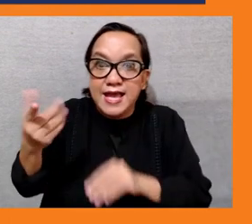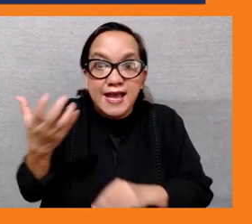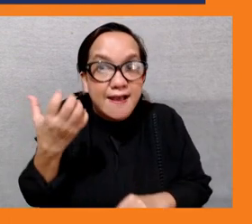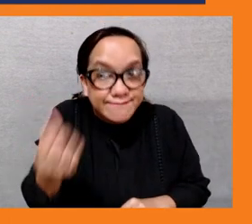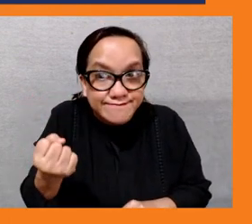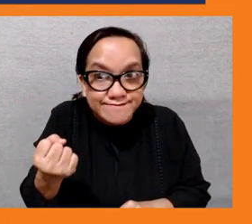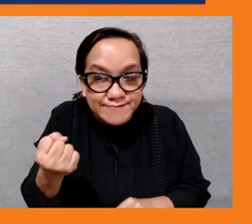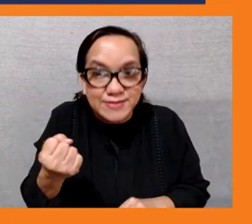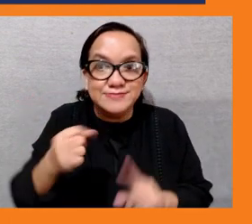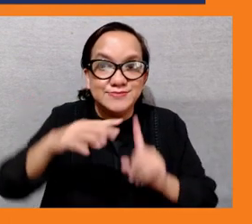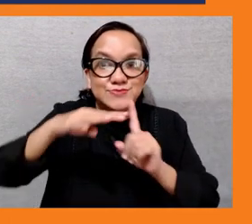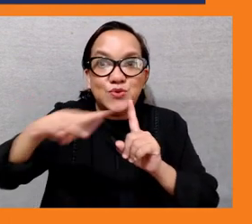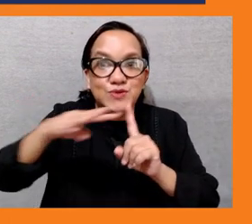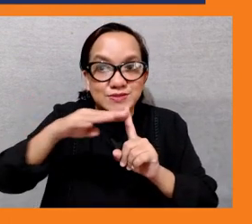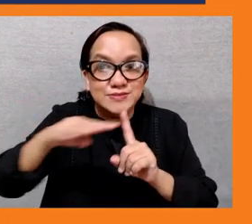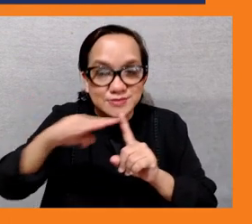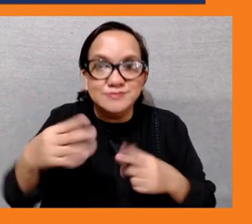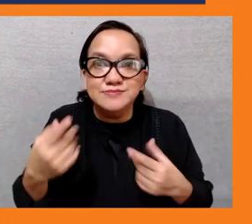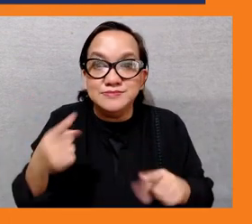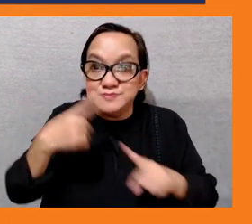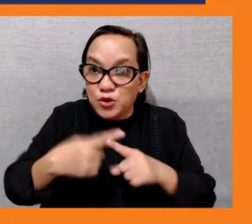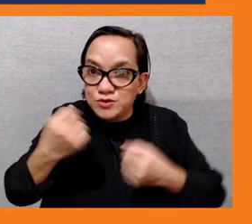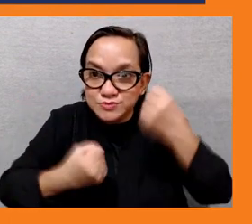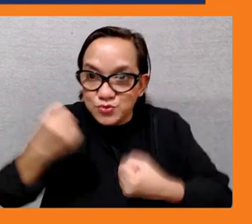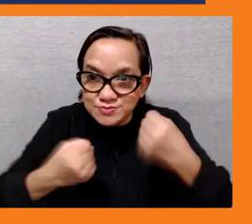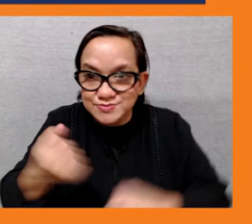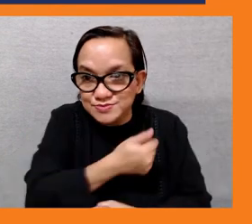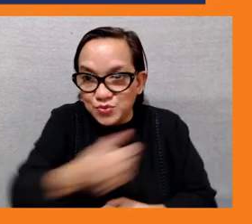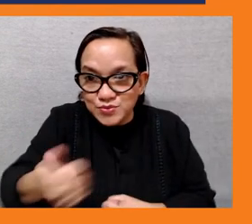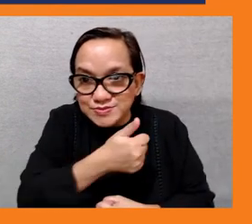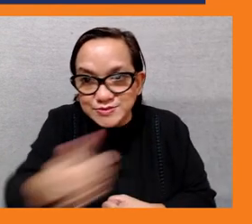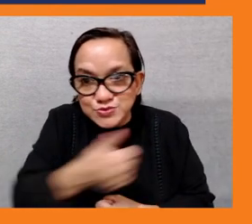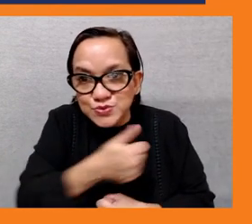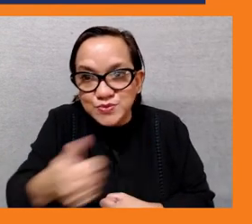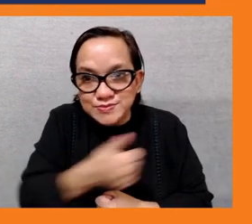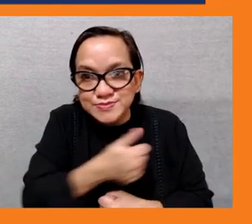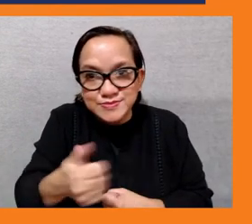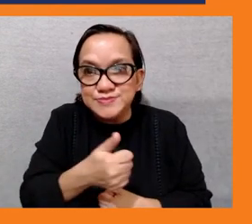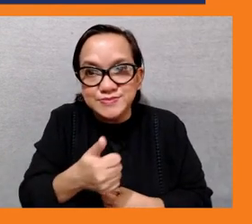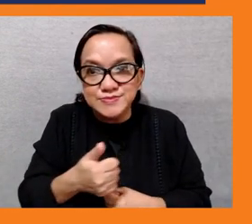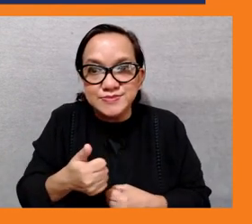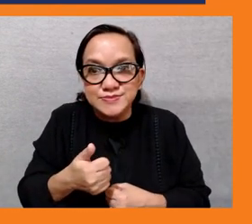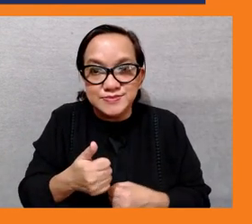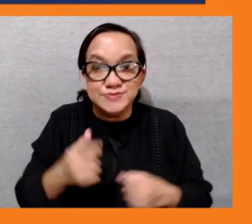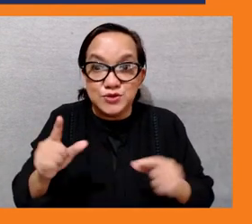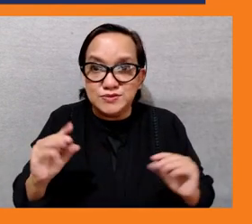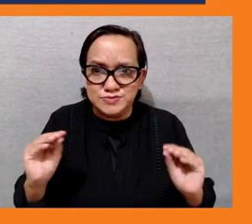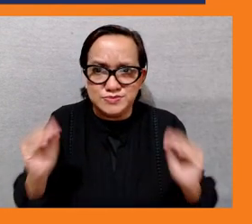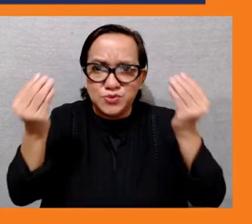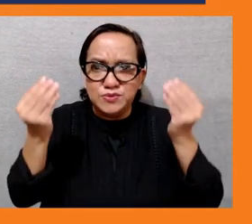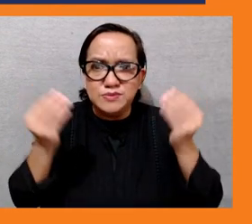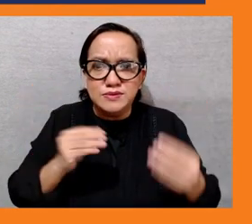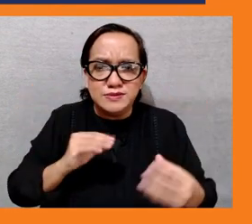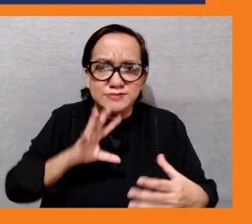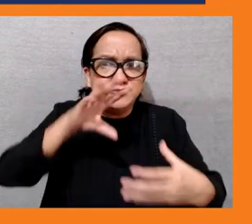with you know some additional logistics uh so they can participate in every activities that we are doing on the ground um